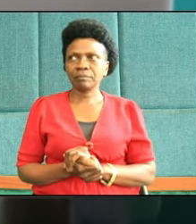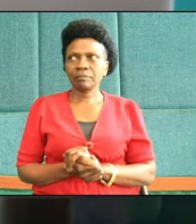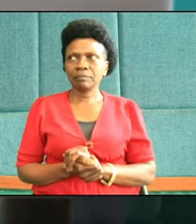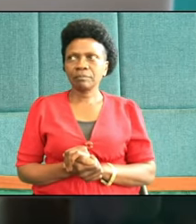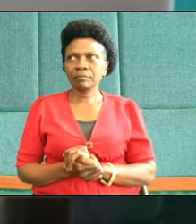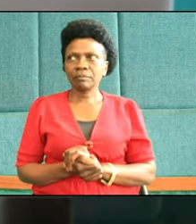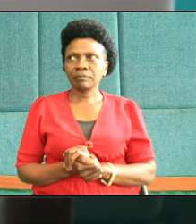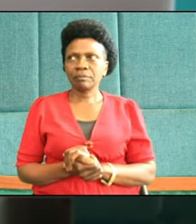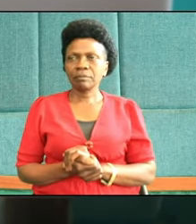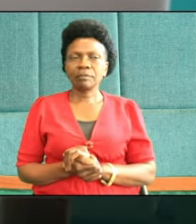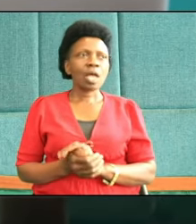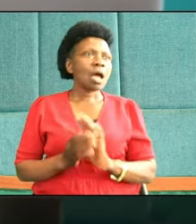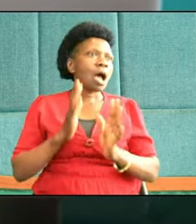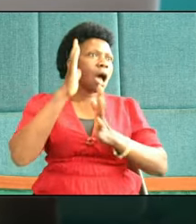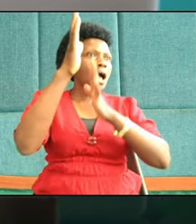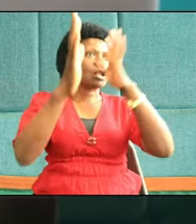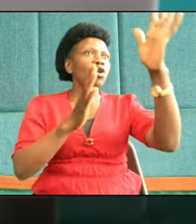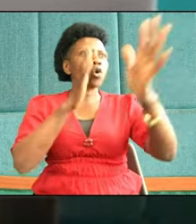I'm Jumbo.